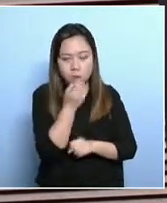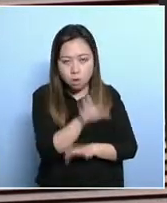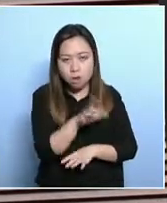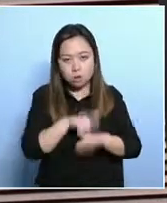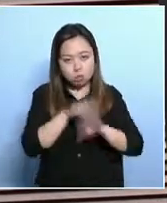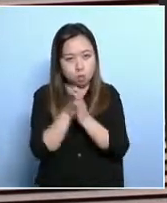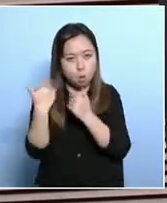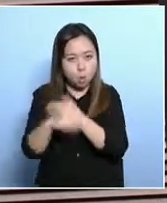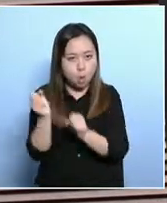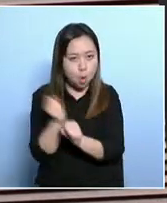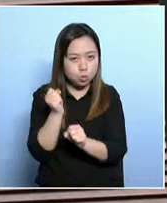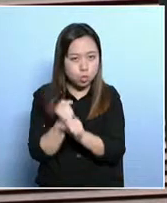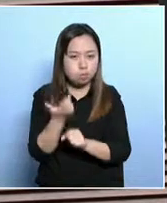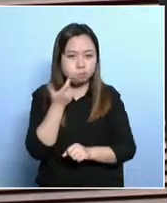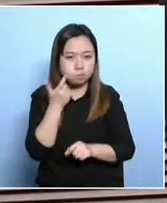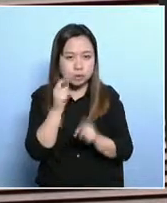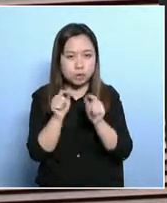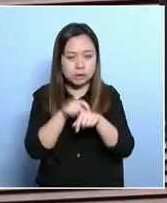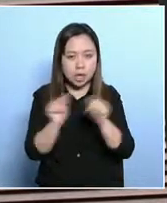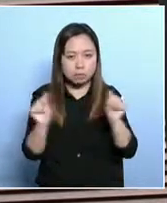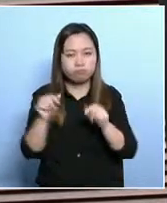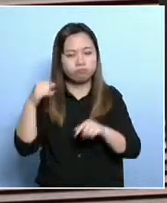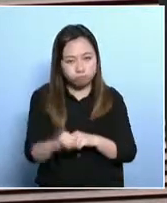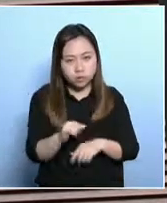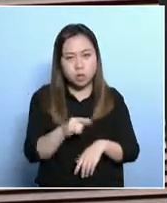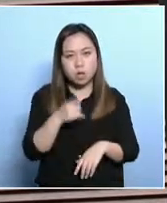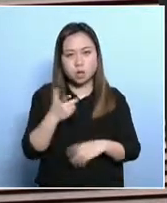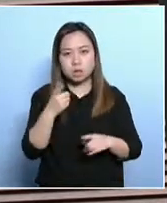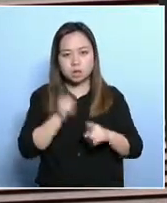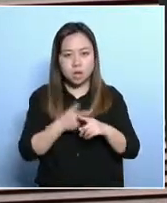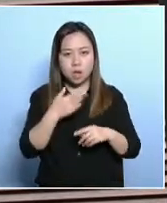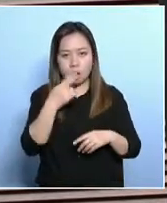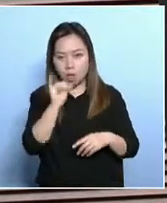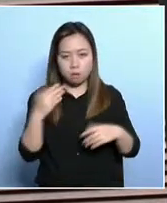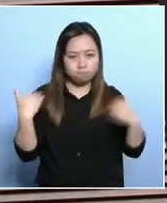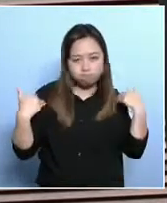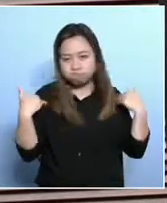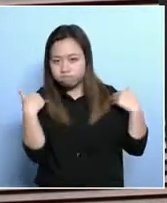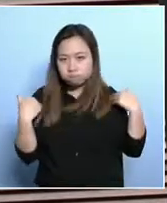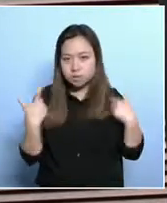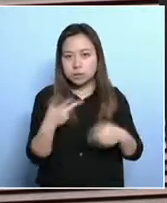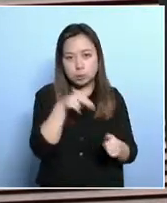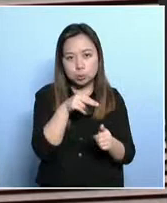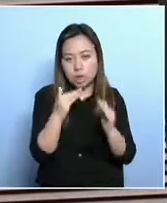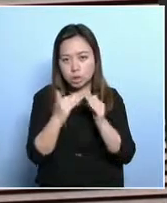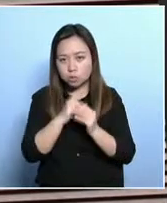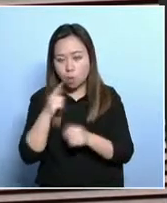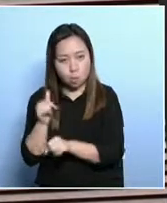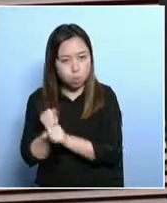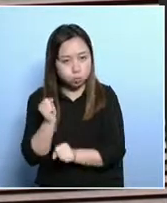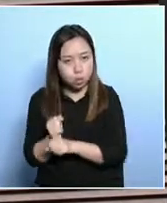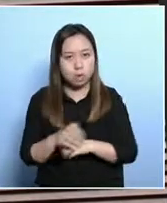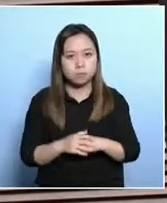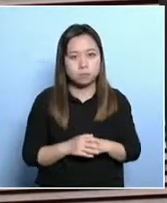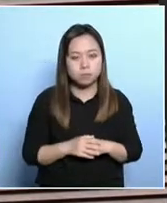But they don't have the opportunity. Now, there is flexibility in the types of work available. They cannot